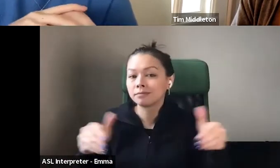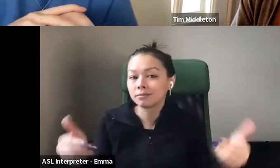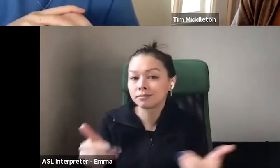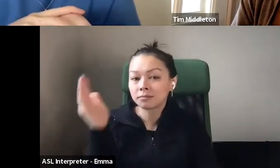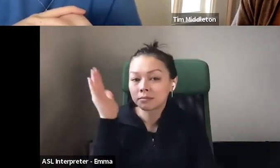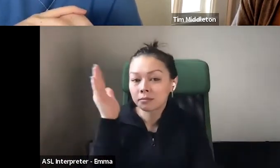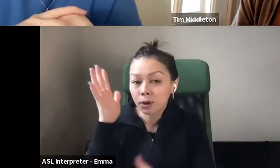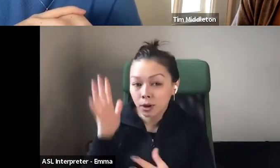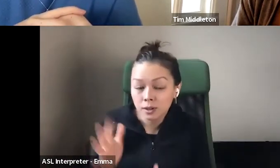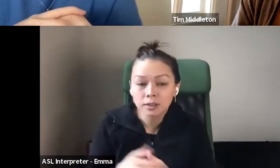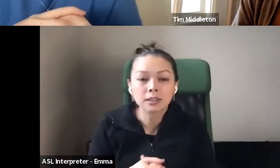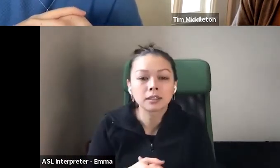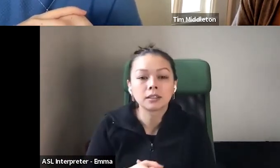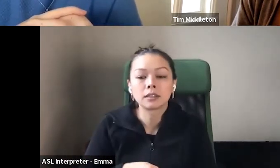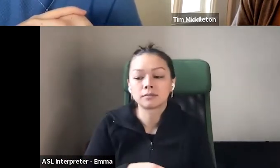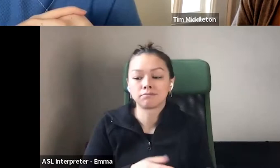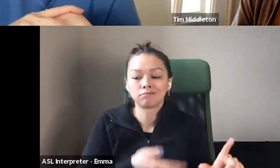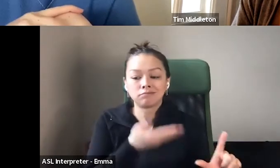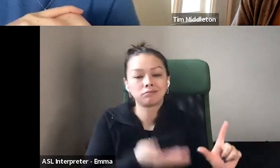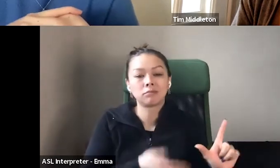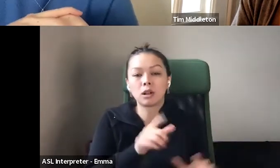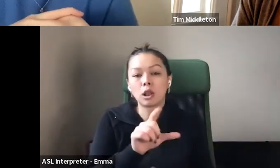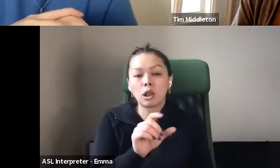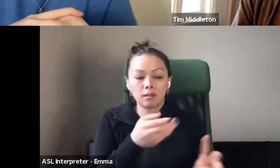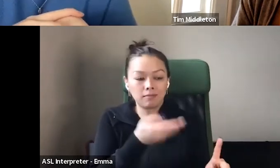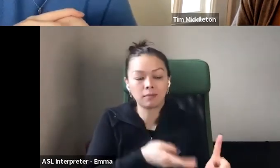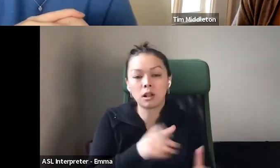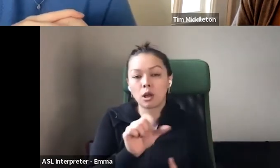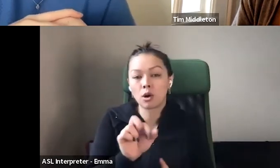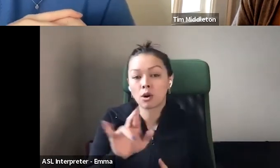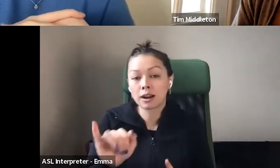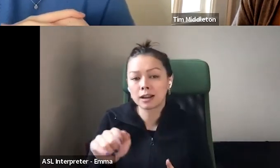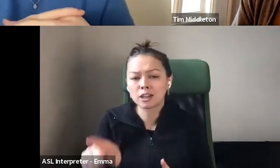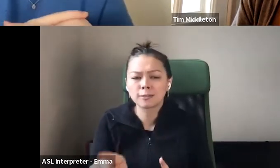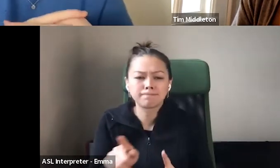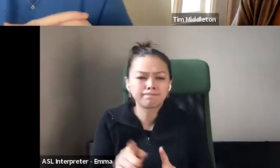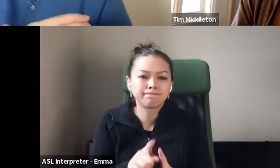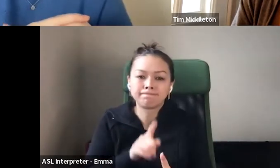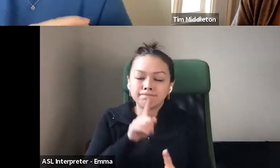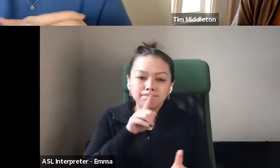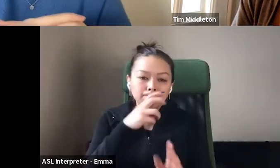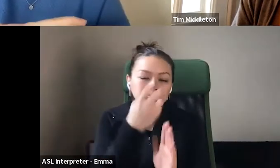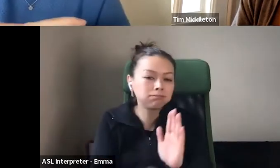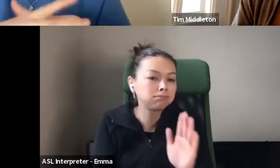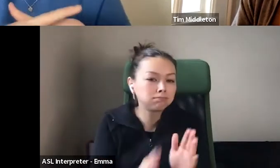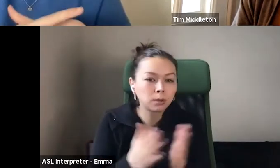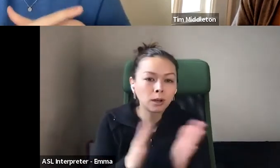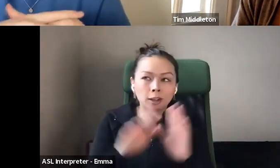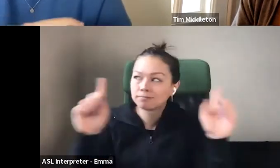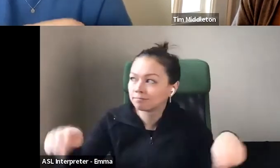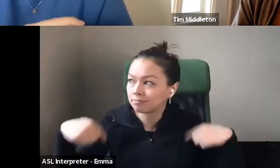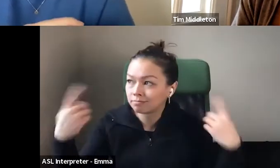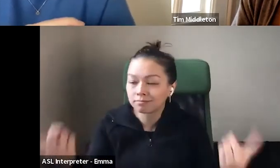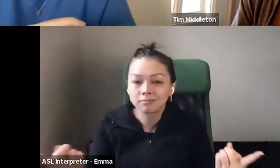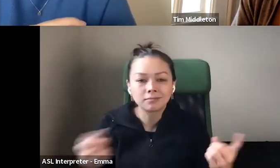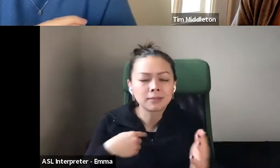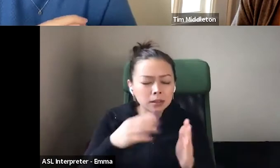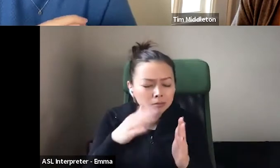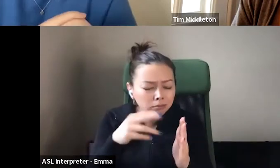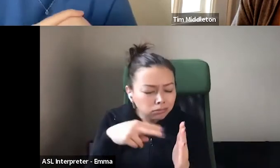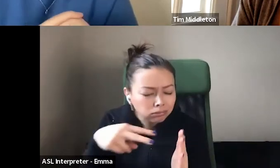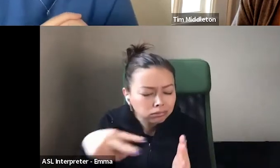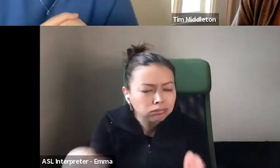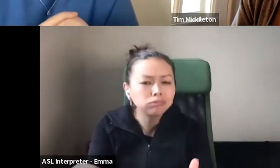has been a bookie as long as she remembers, first as a voracious reader, then as a library worker, and now as a bookseller at River Bookshop,